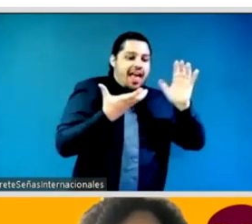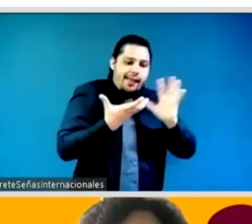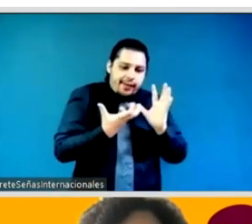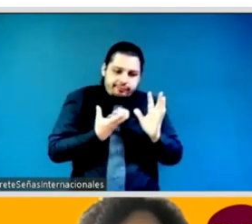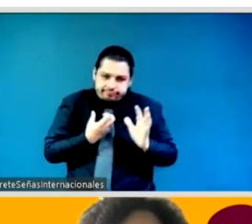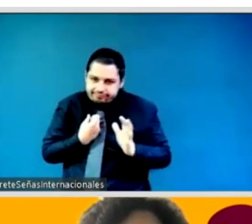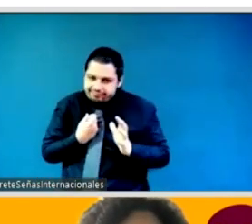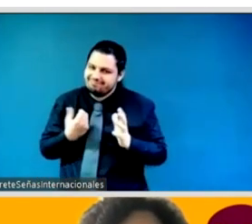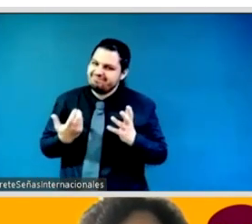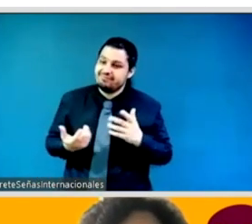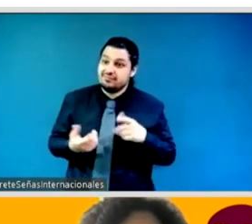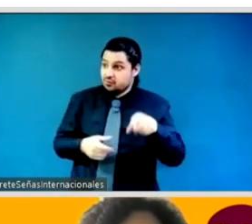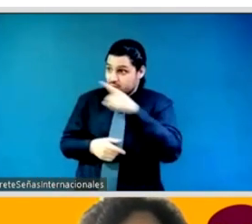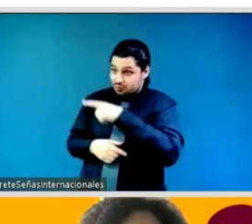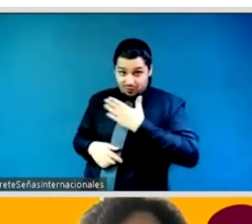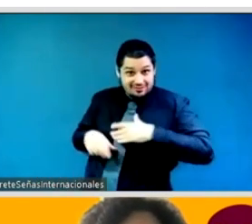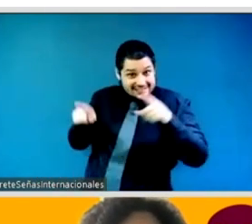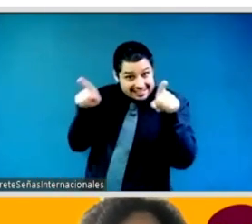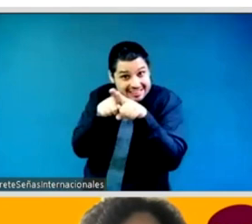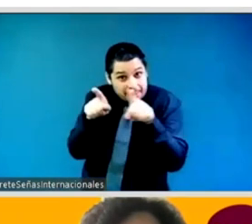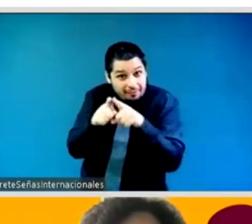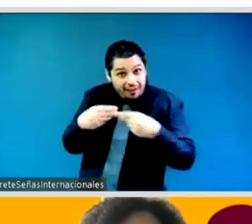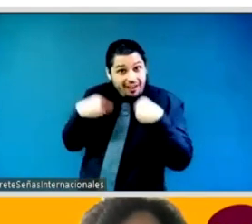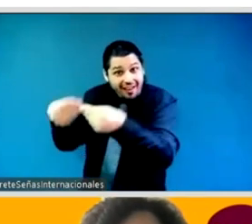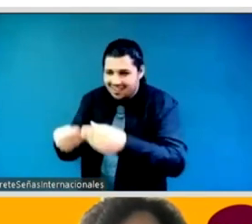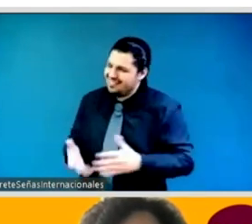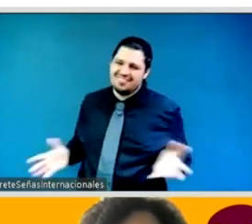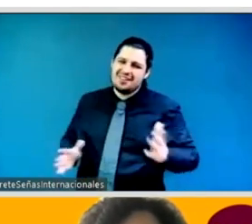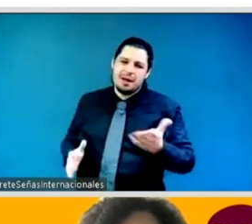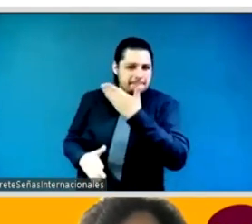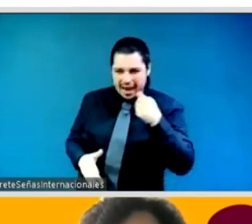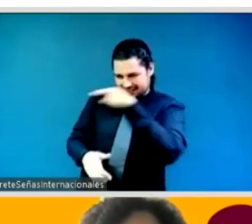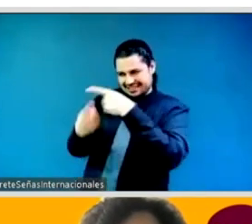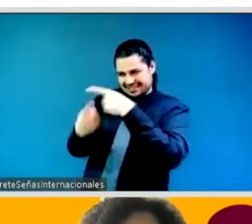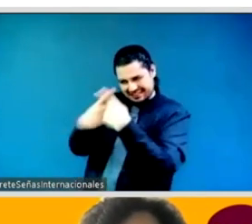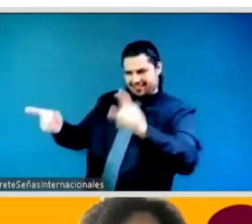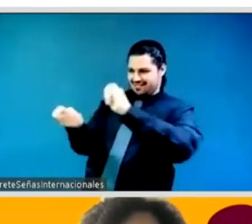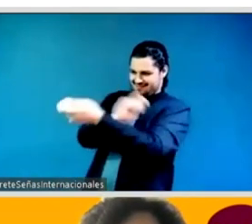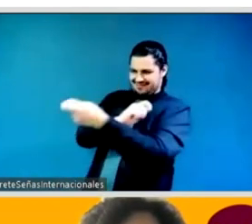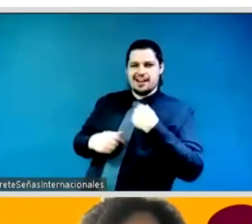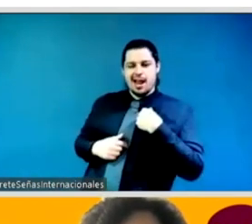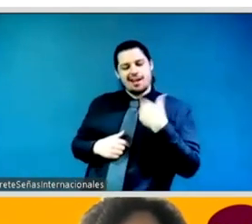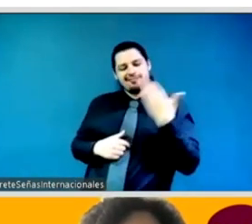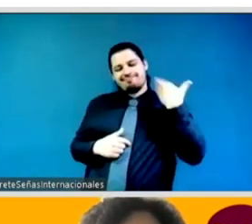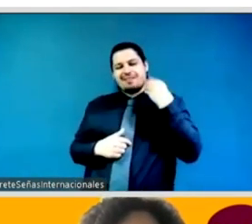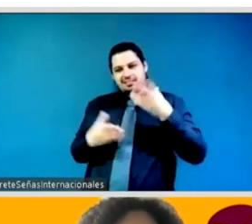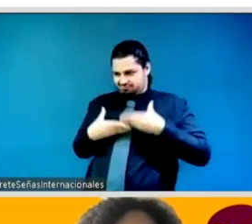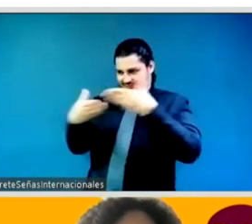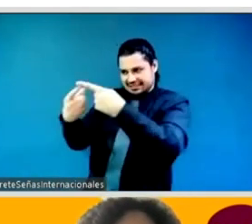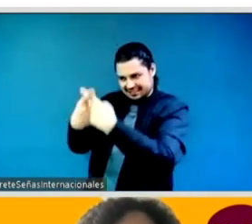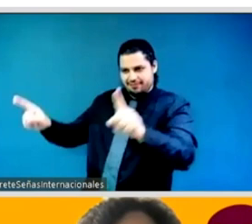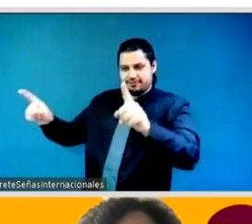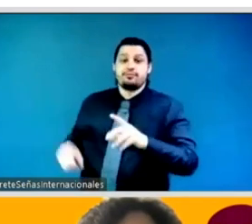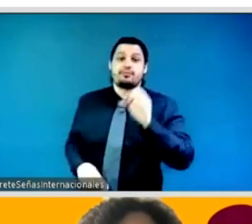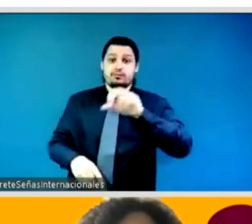believe religious leaders are incredibly important they're almost exclusively male but they do hold a lot of power